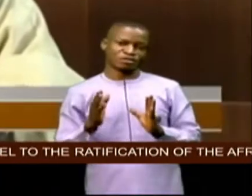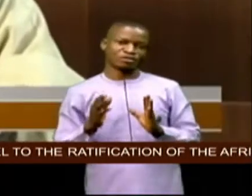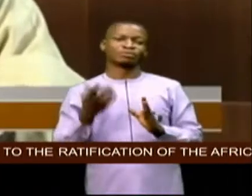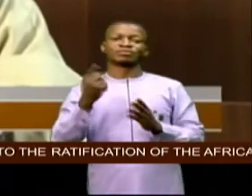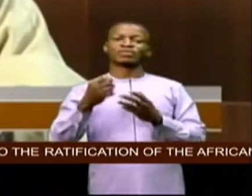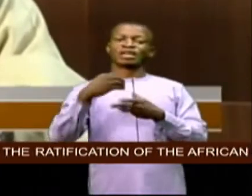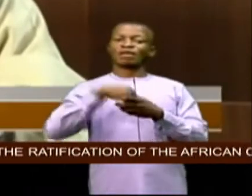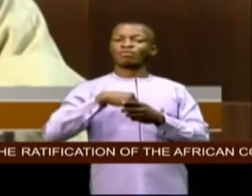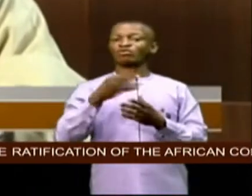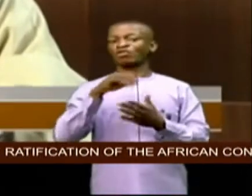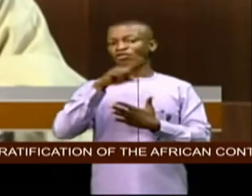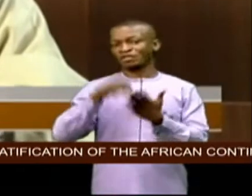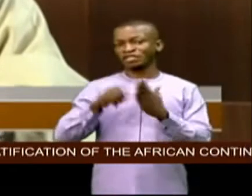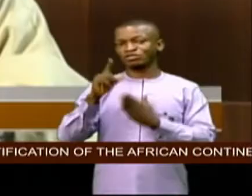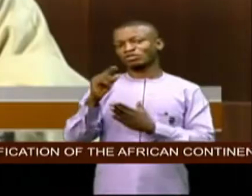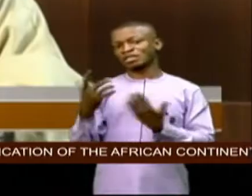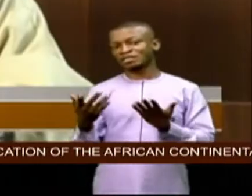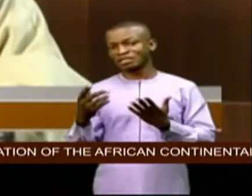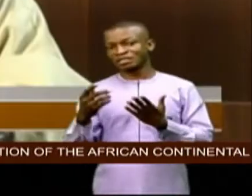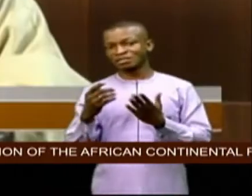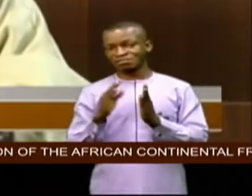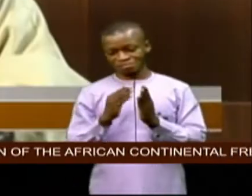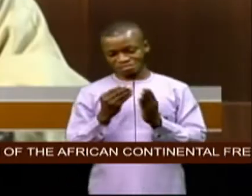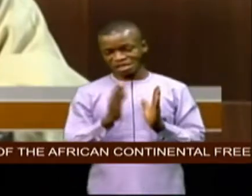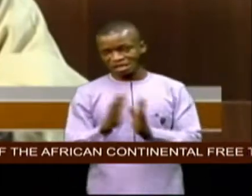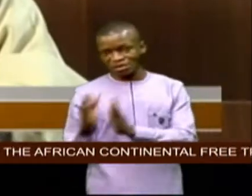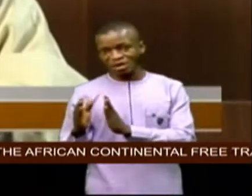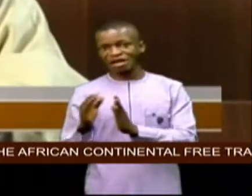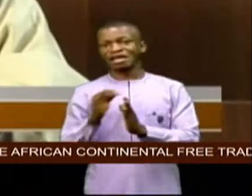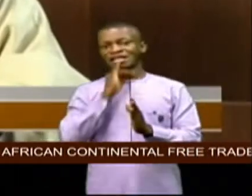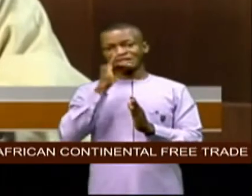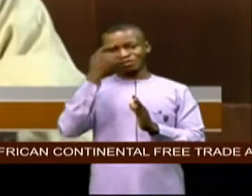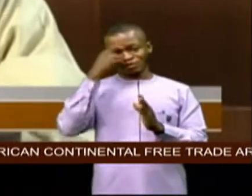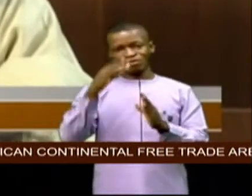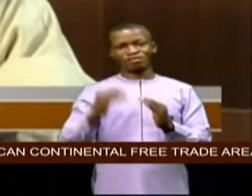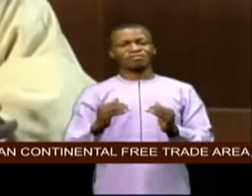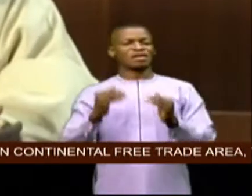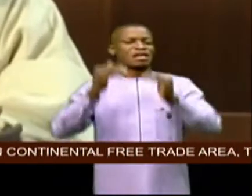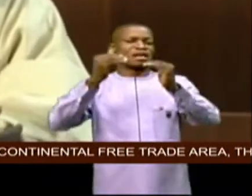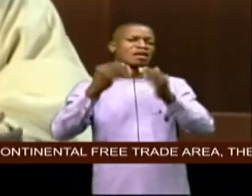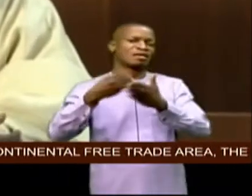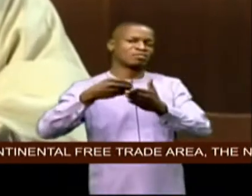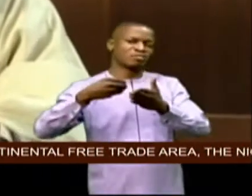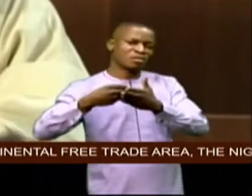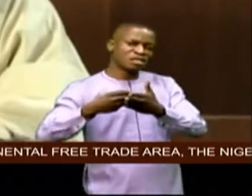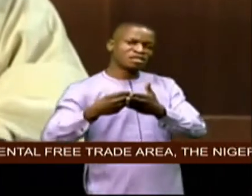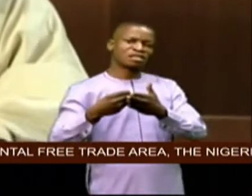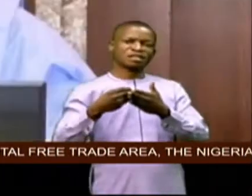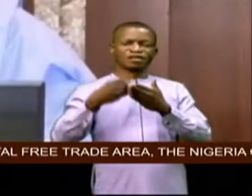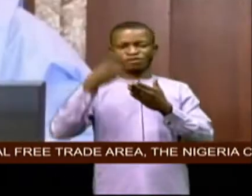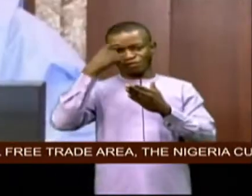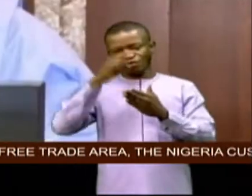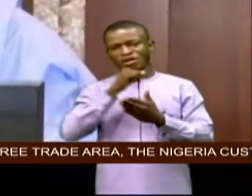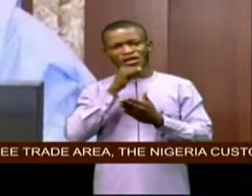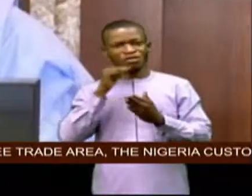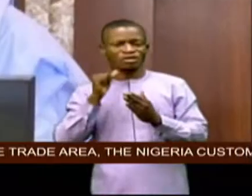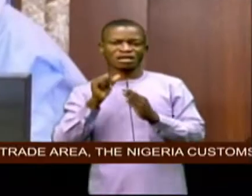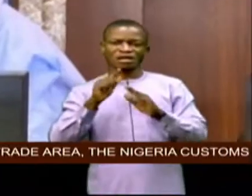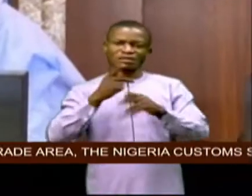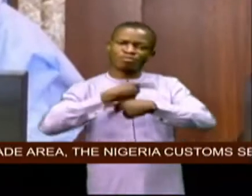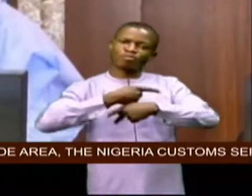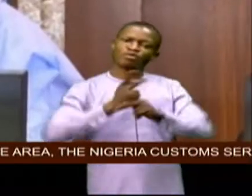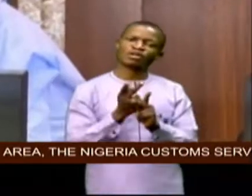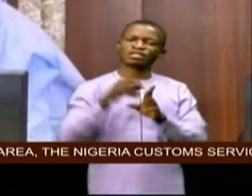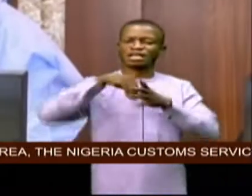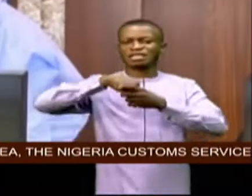treaty is for the advancement and enhancement of agricultural production in